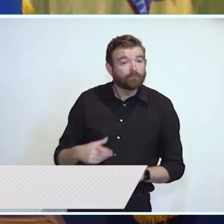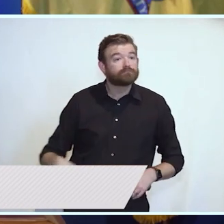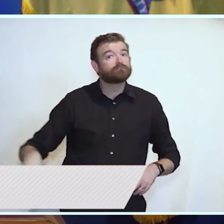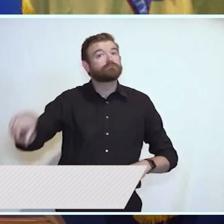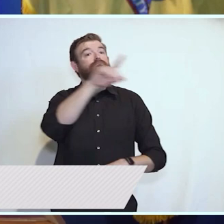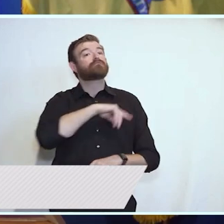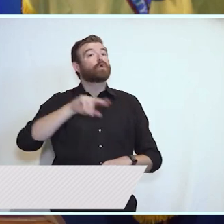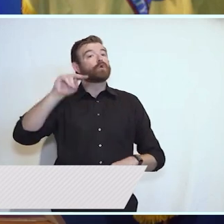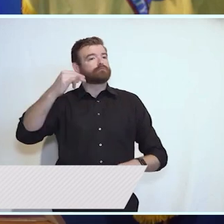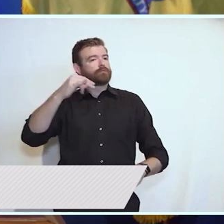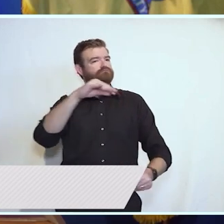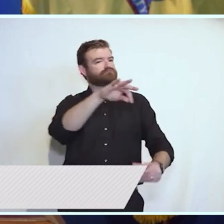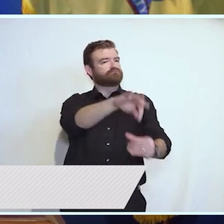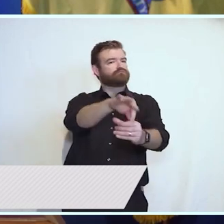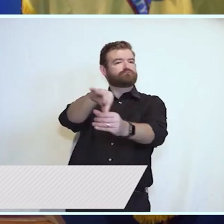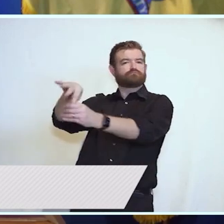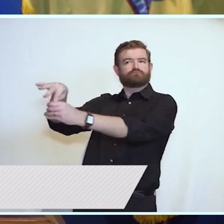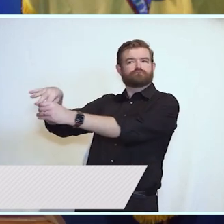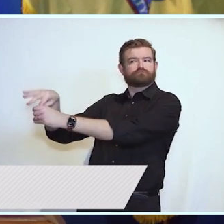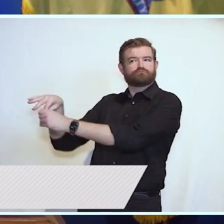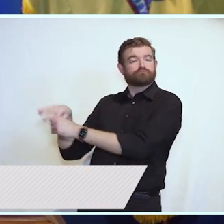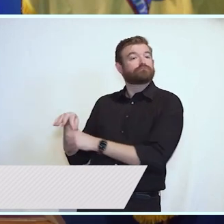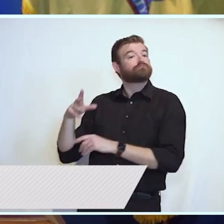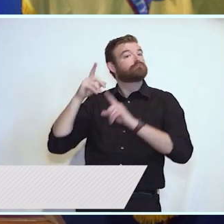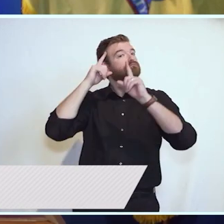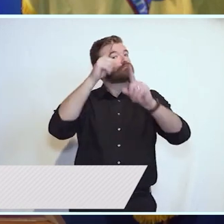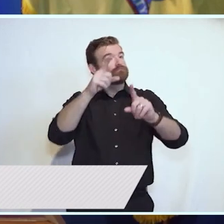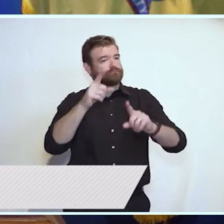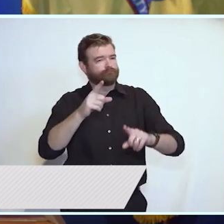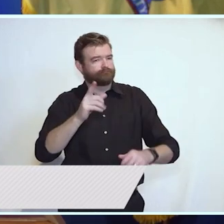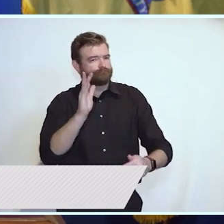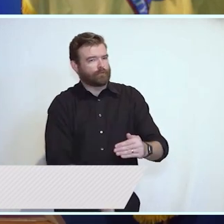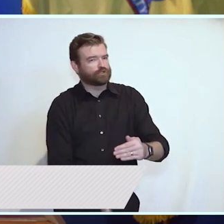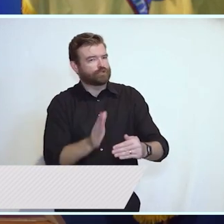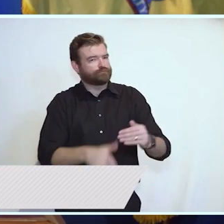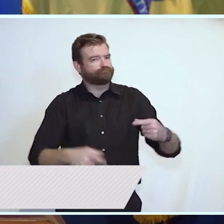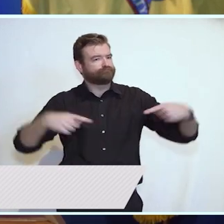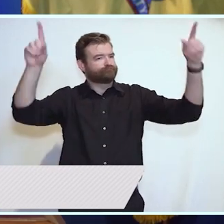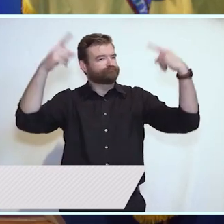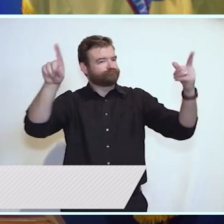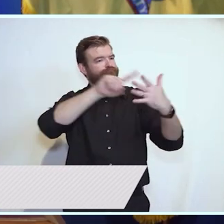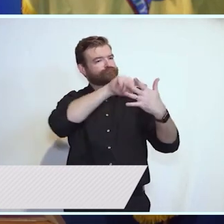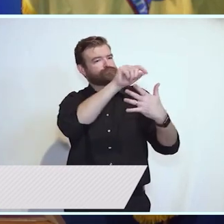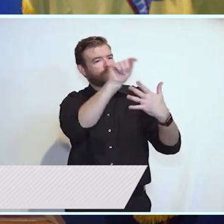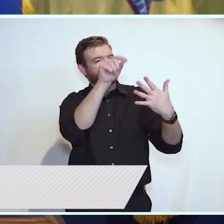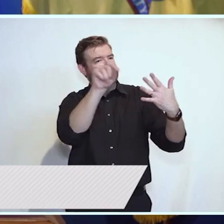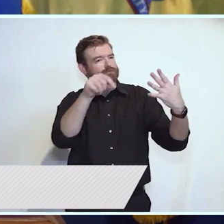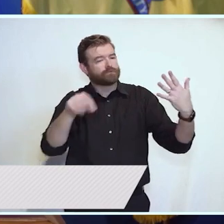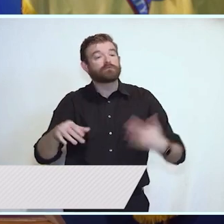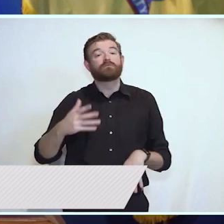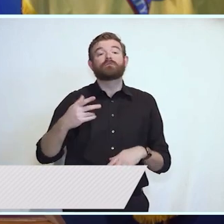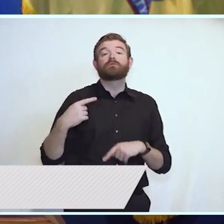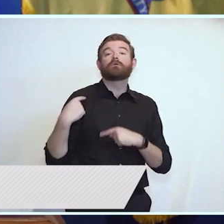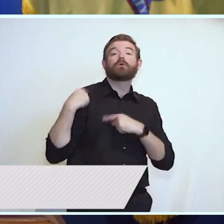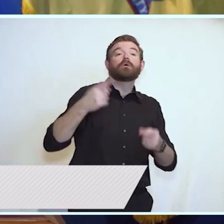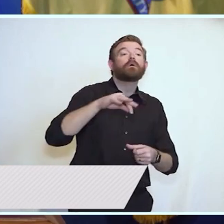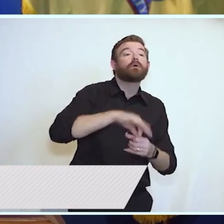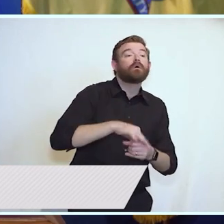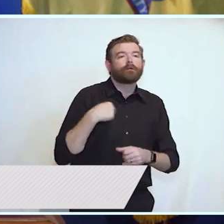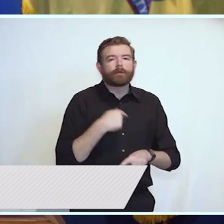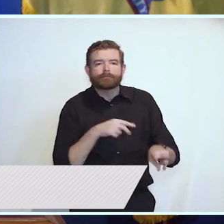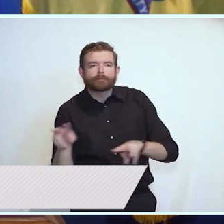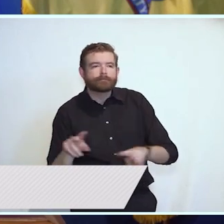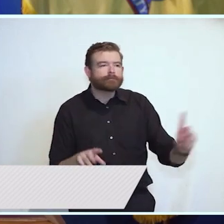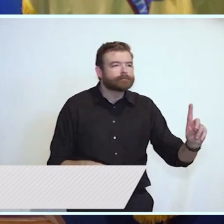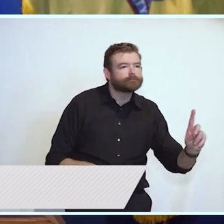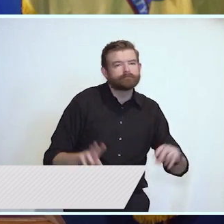a single purpose, to get things done. Up until November 2nd, we wore either a letter D or R